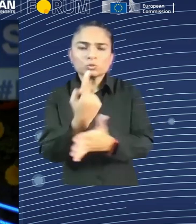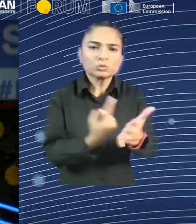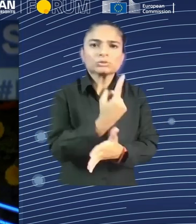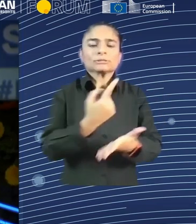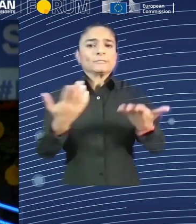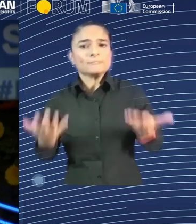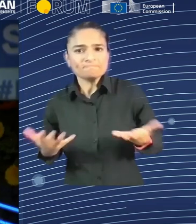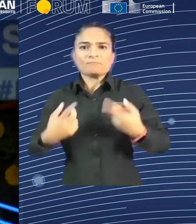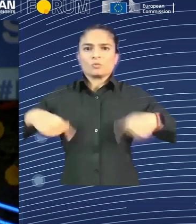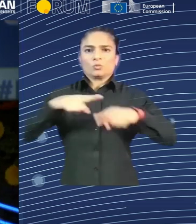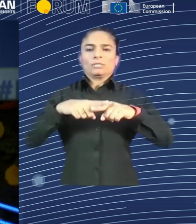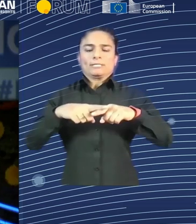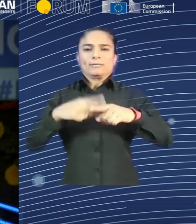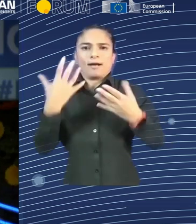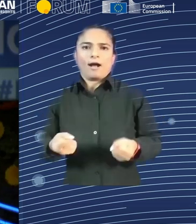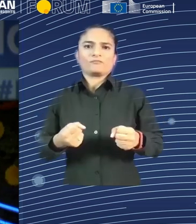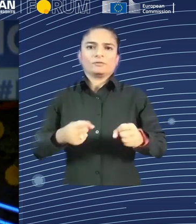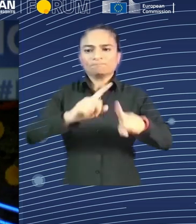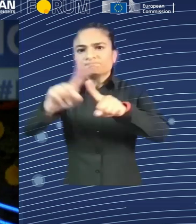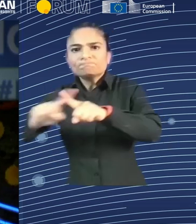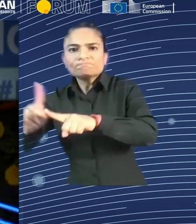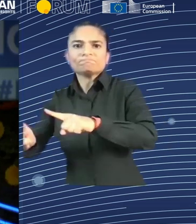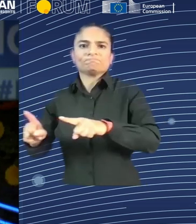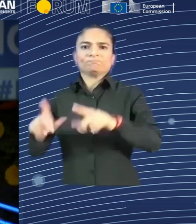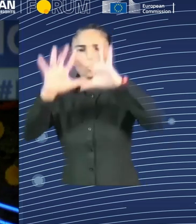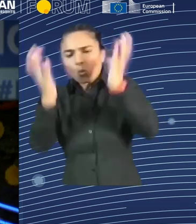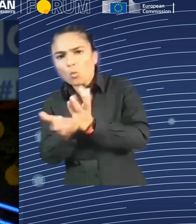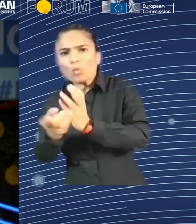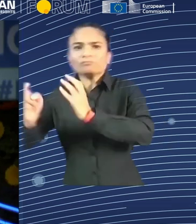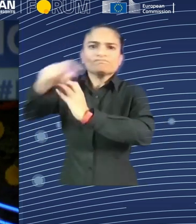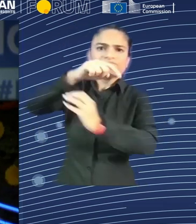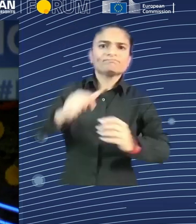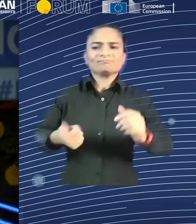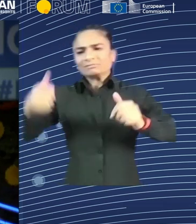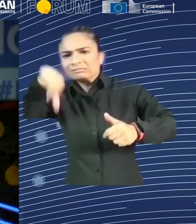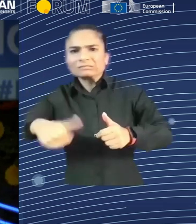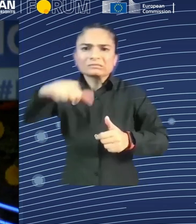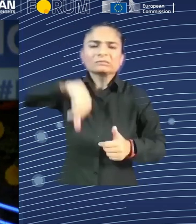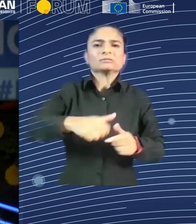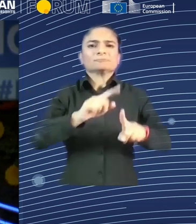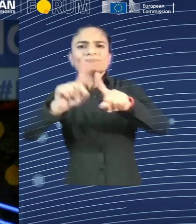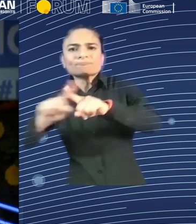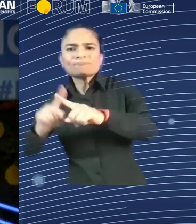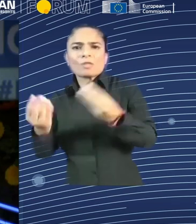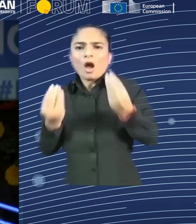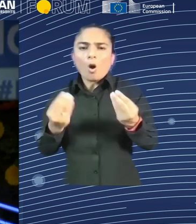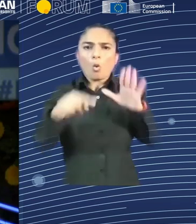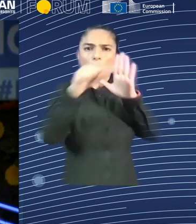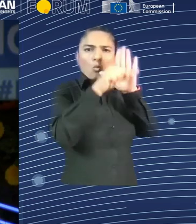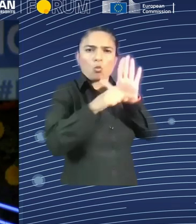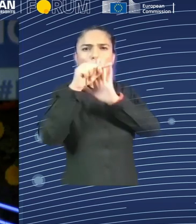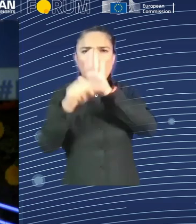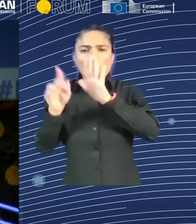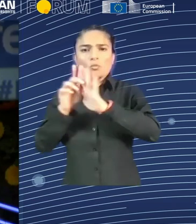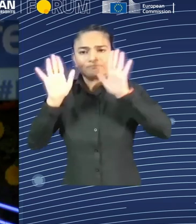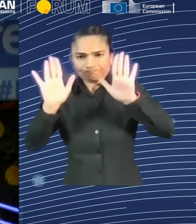regulation is perceived. And if we are looking over the Atlantic, the US prefers first to leave the industry, do things, and then maybe